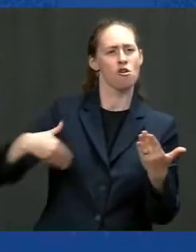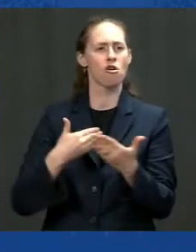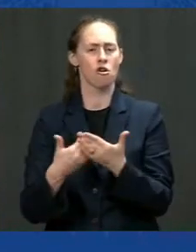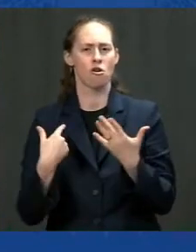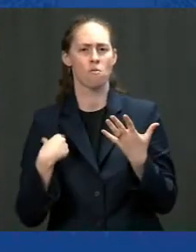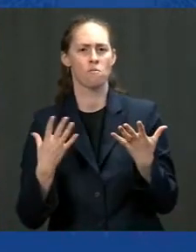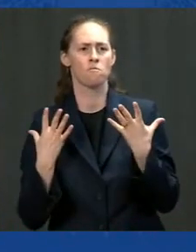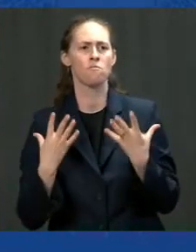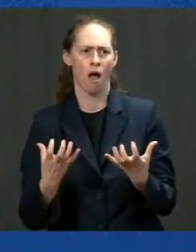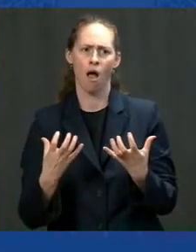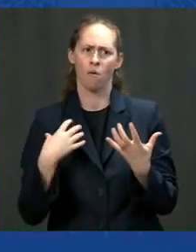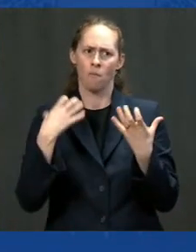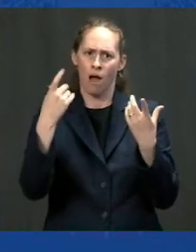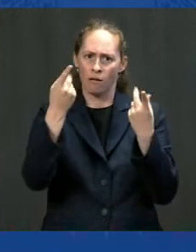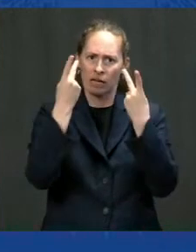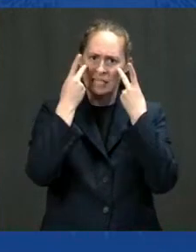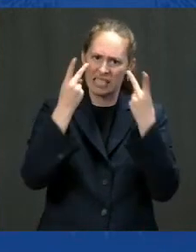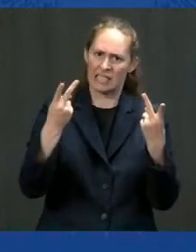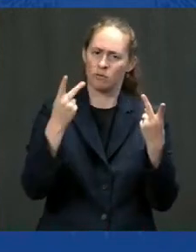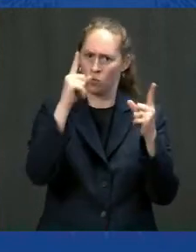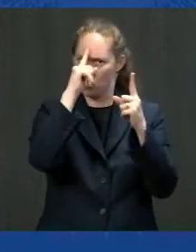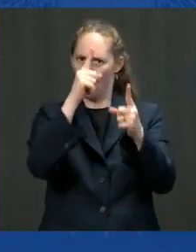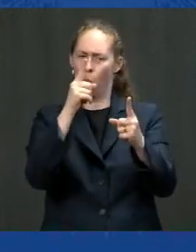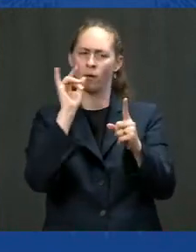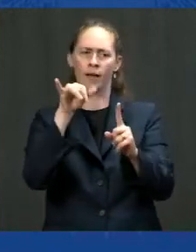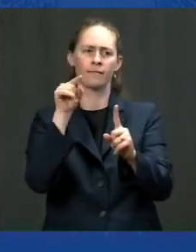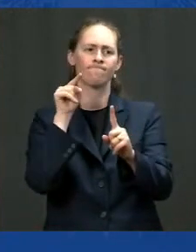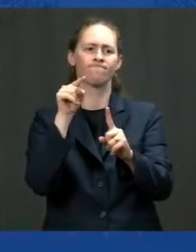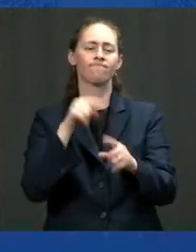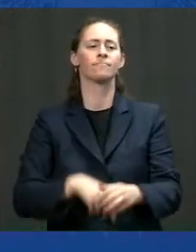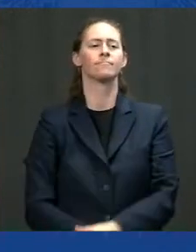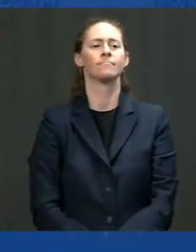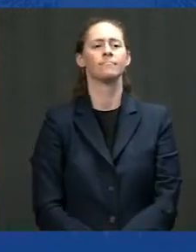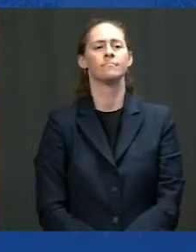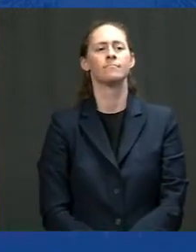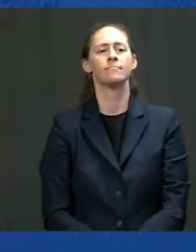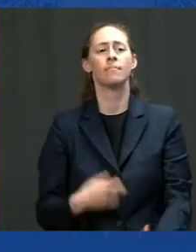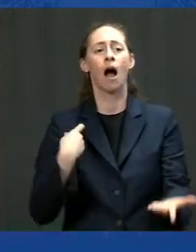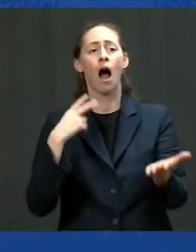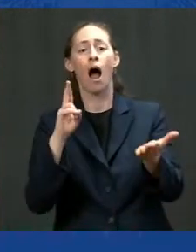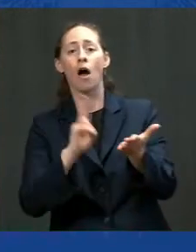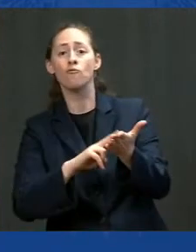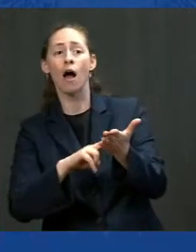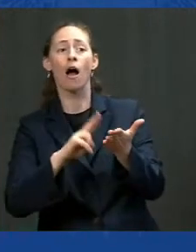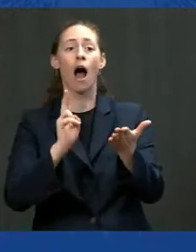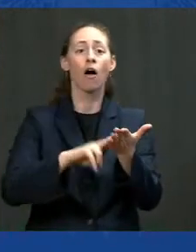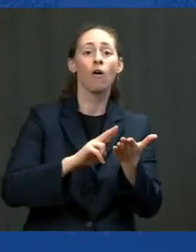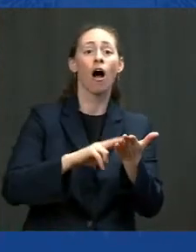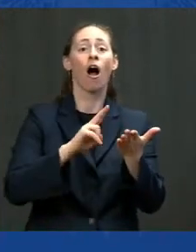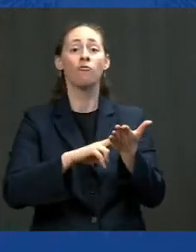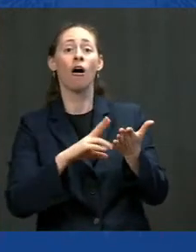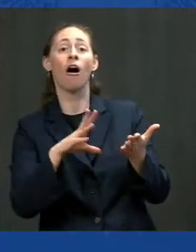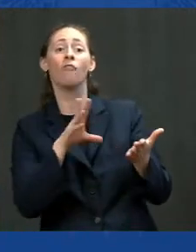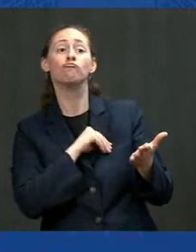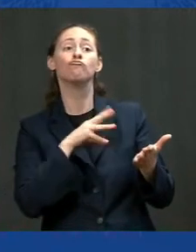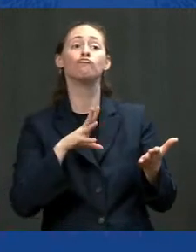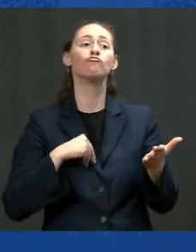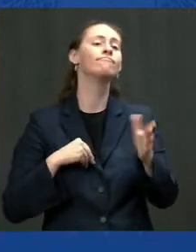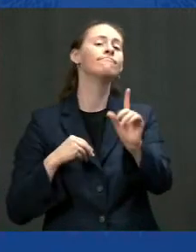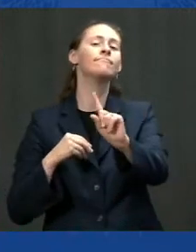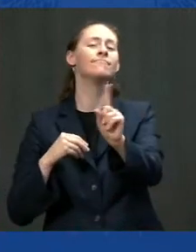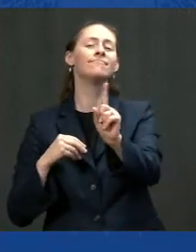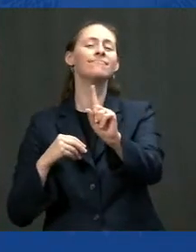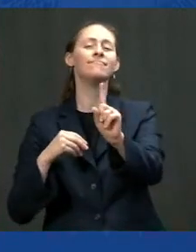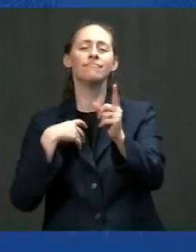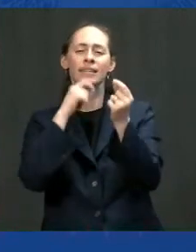instead of taking contractors at their word that they've hit the threshold, we're going to start making them give us the details so that